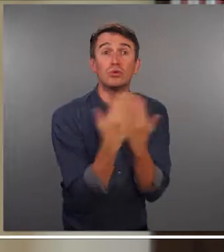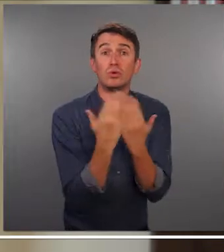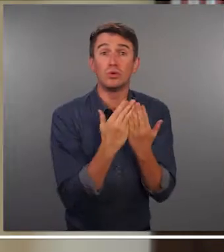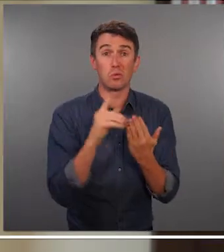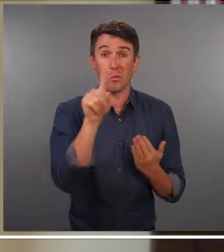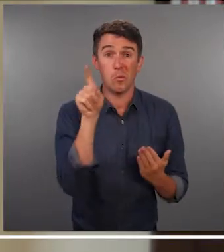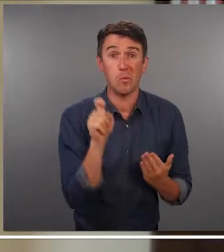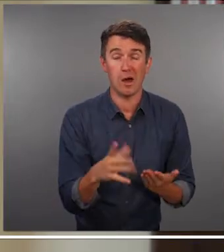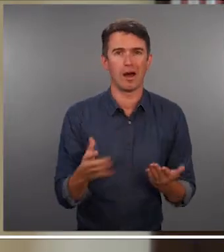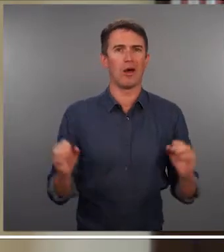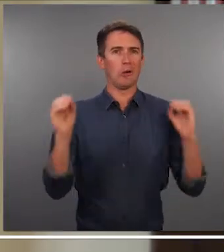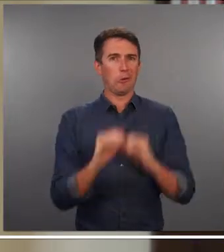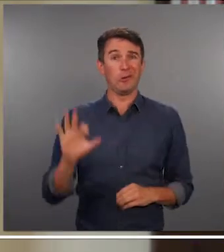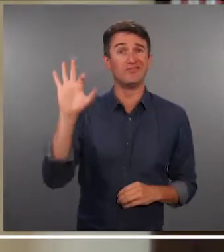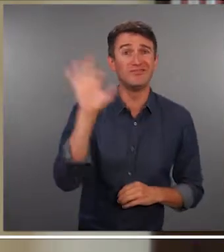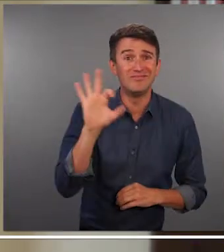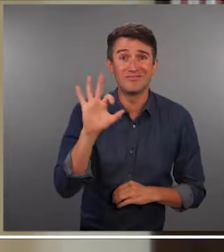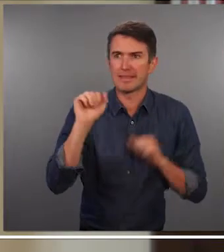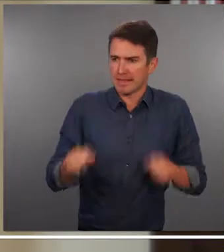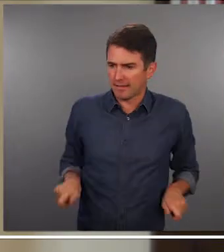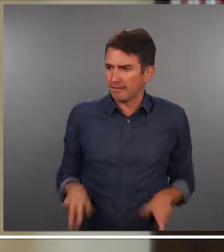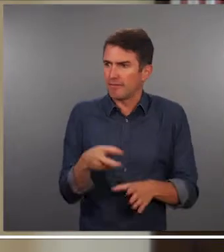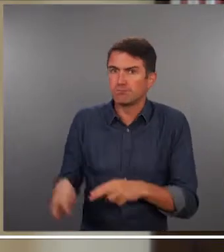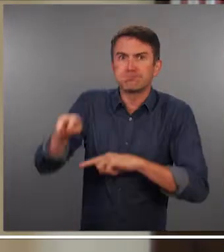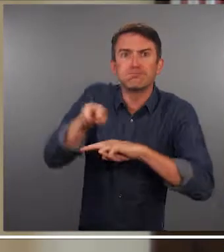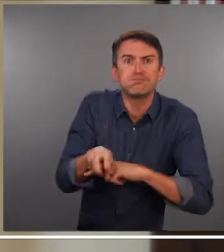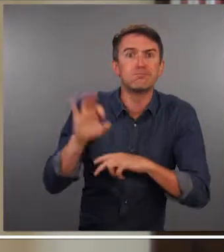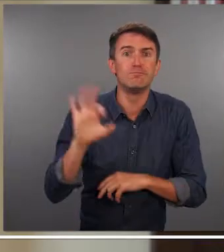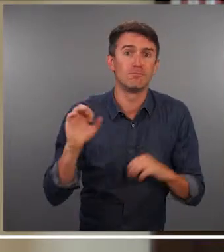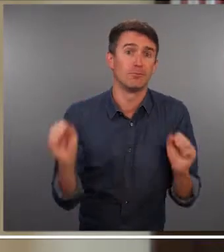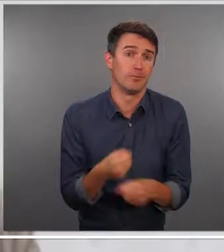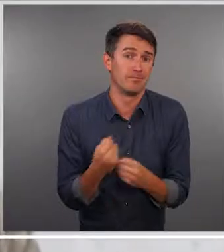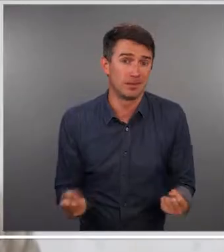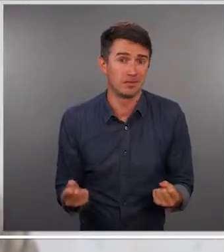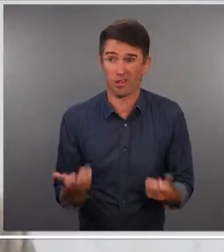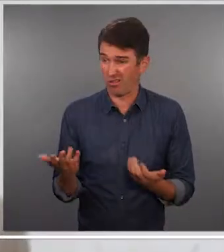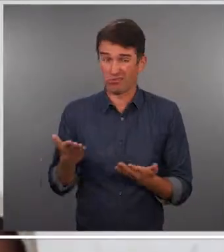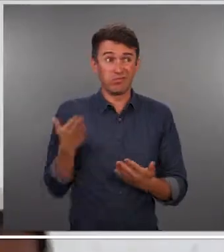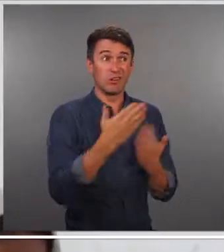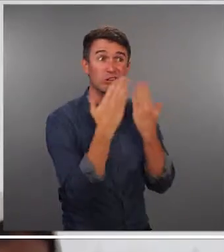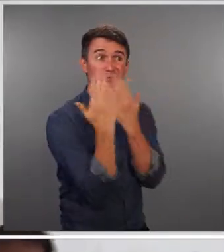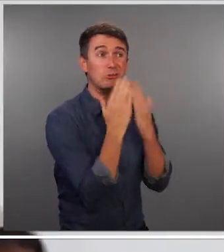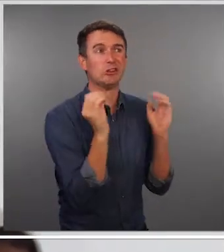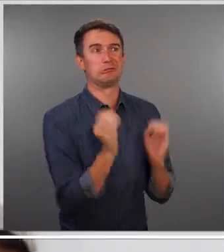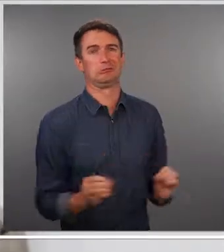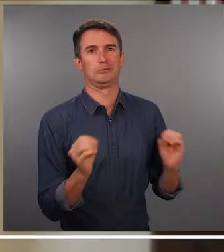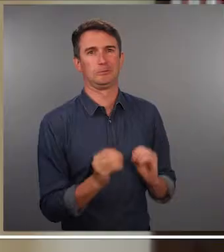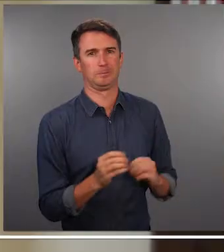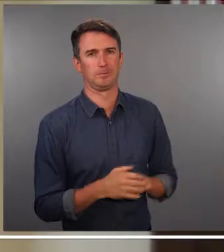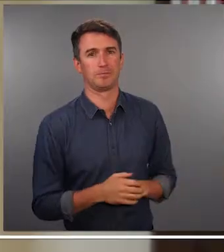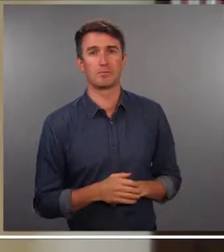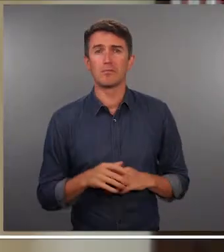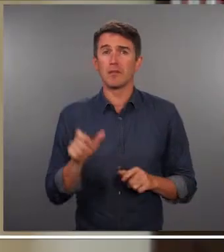because they don't have accessible toilet in the school They don't have toilet facility to go in the school They don't go to school at all